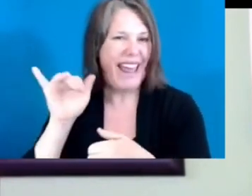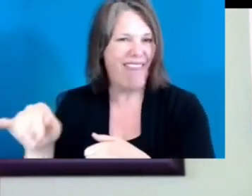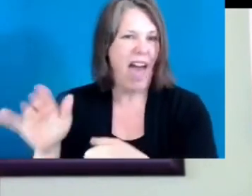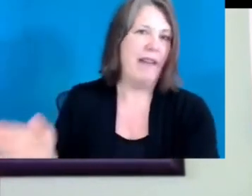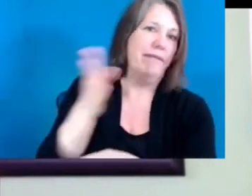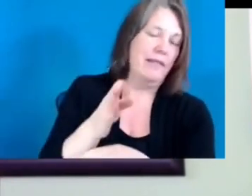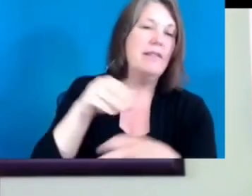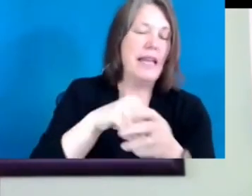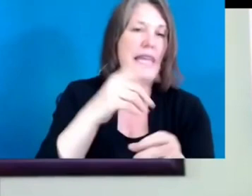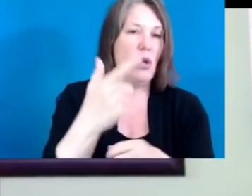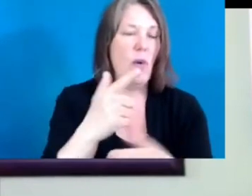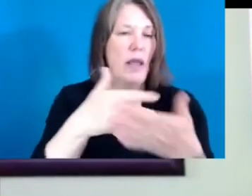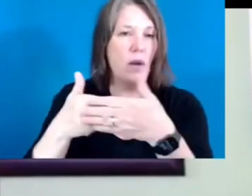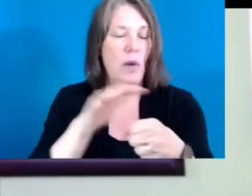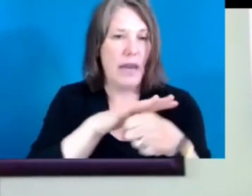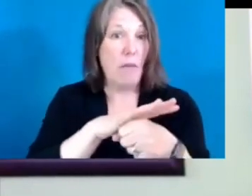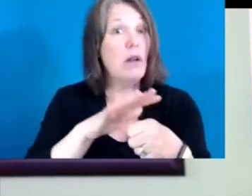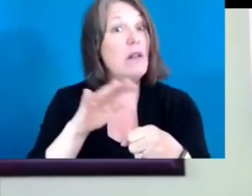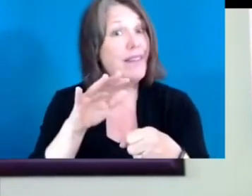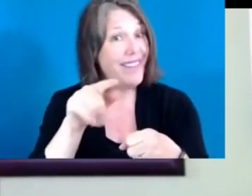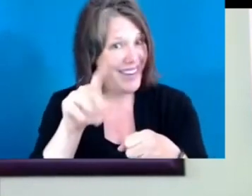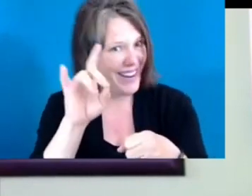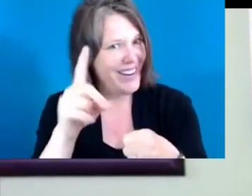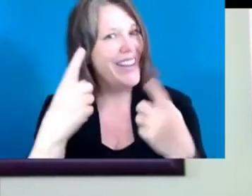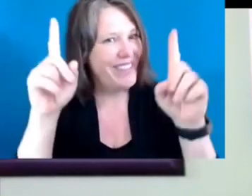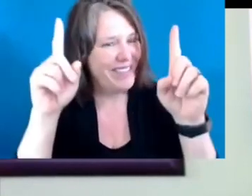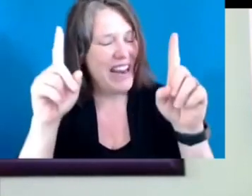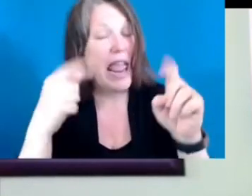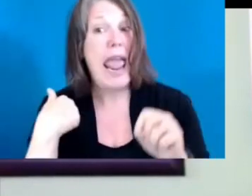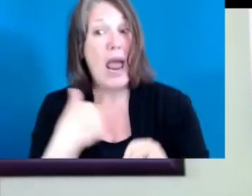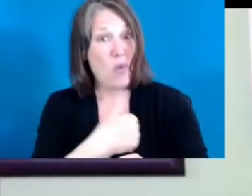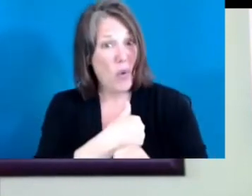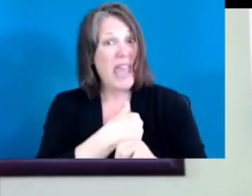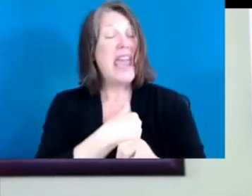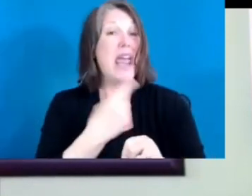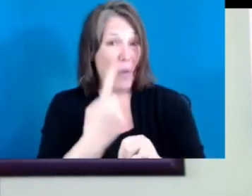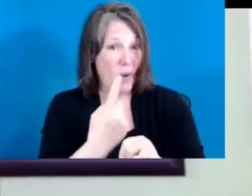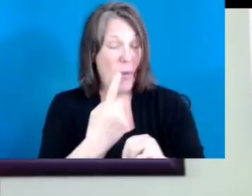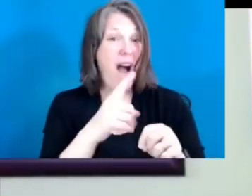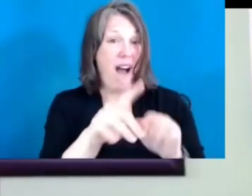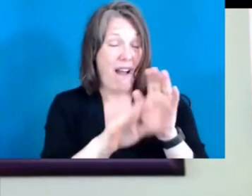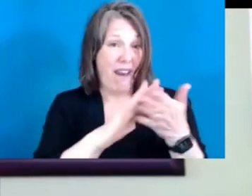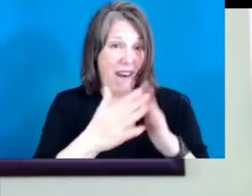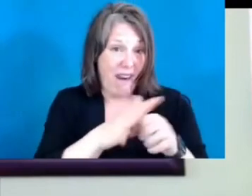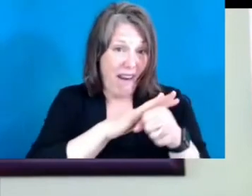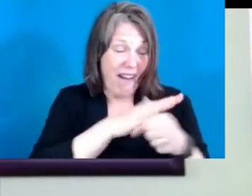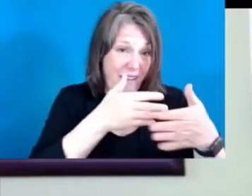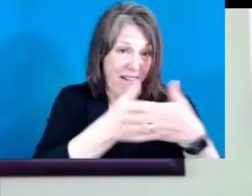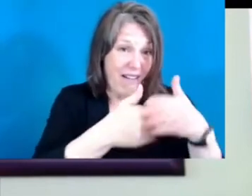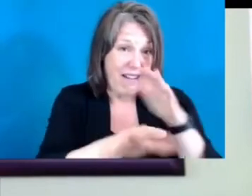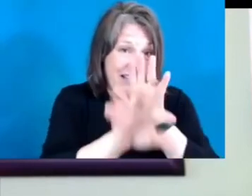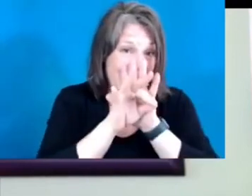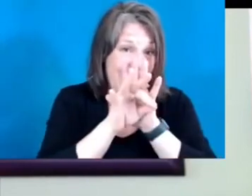neighborhoods, which he did when he got elected. And we were one of those neighborhoods that was selected because of our